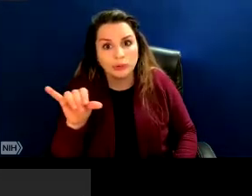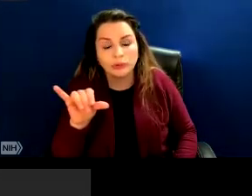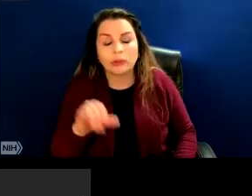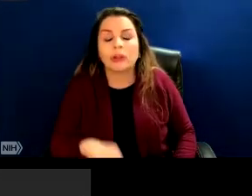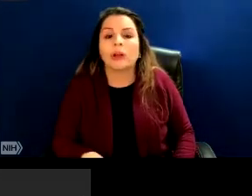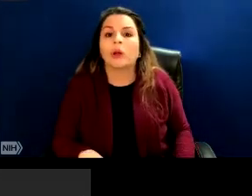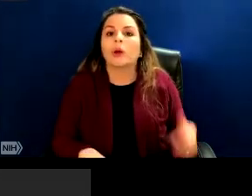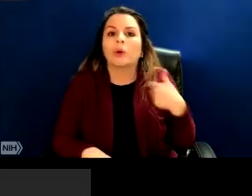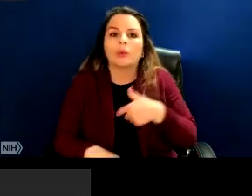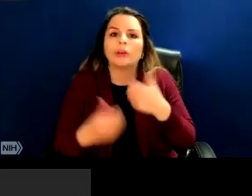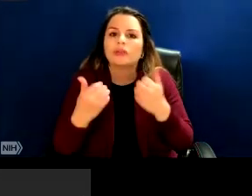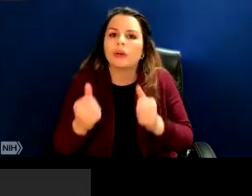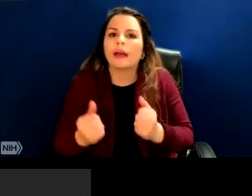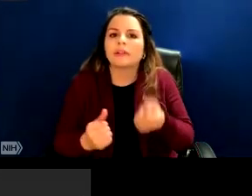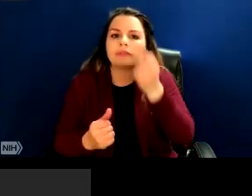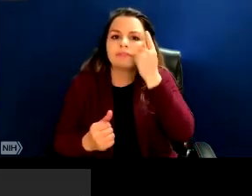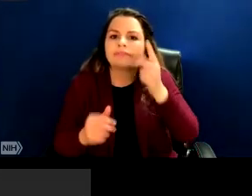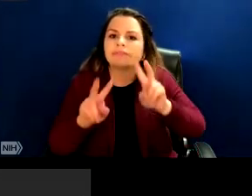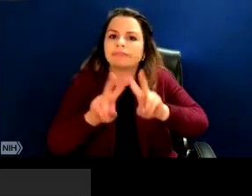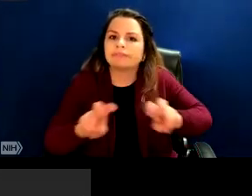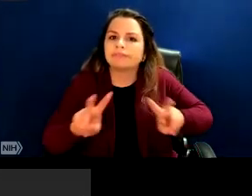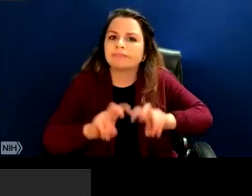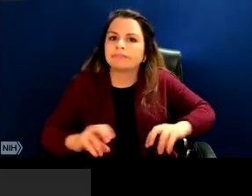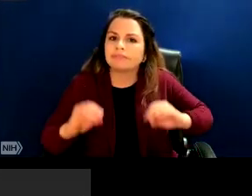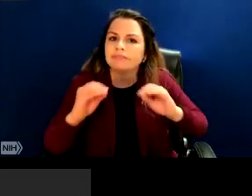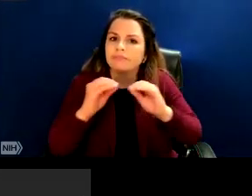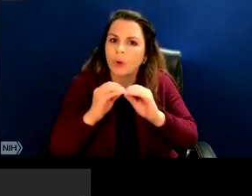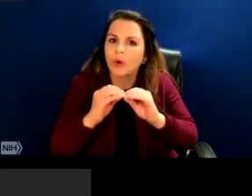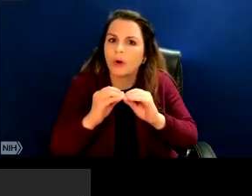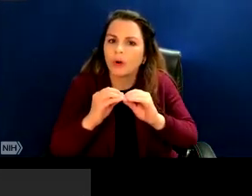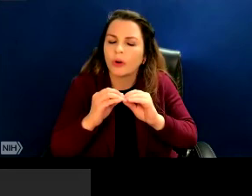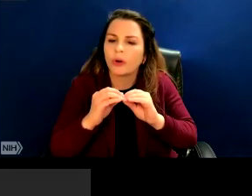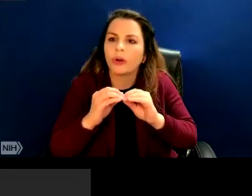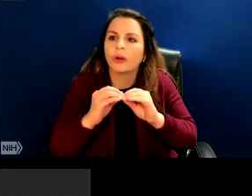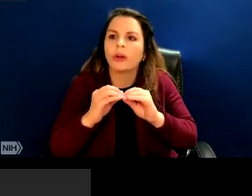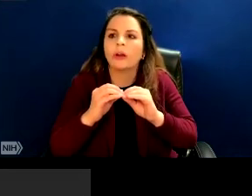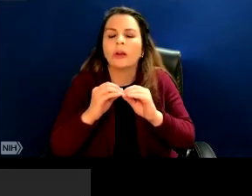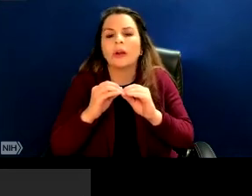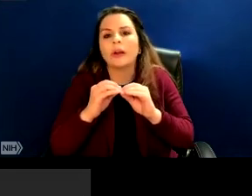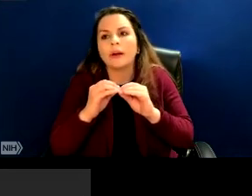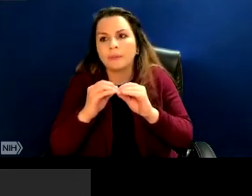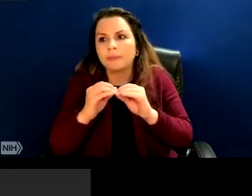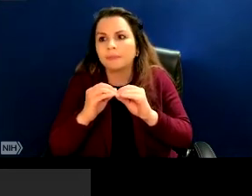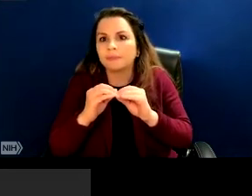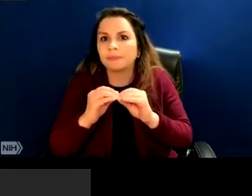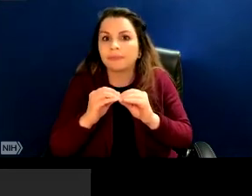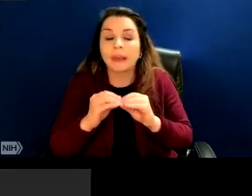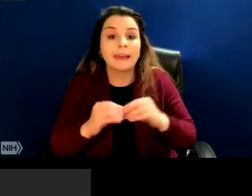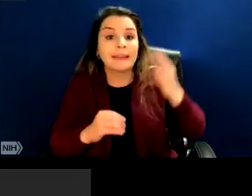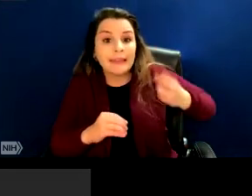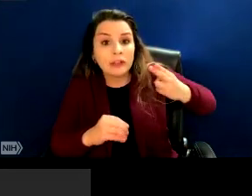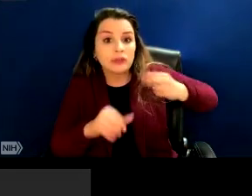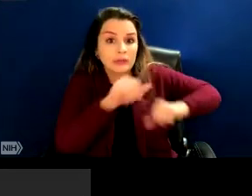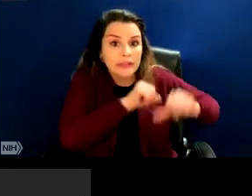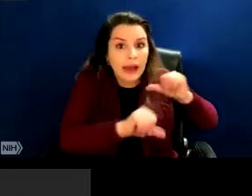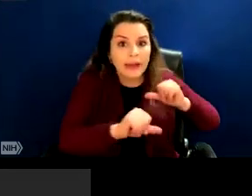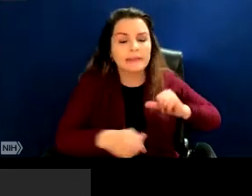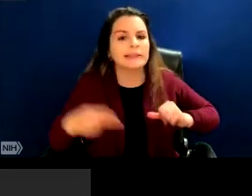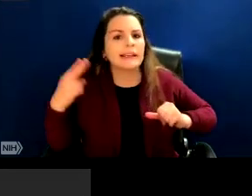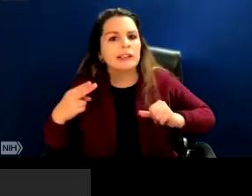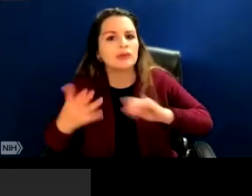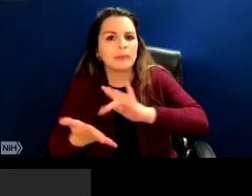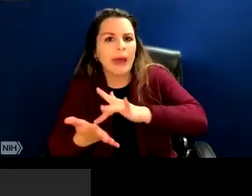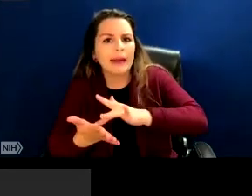we want to understand that as we're thinking about how the history of science, the history of medicine